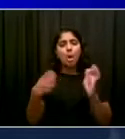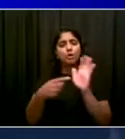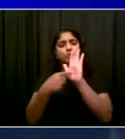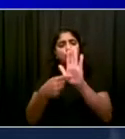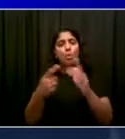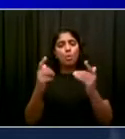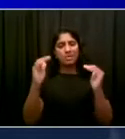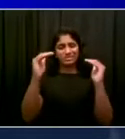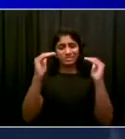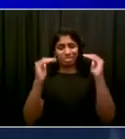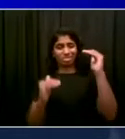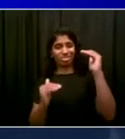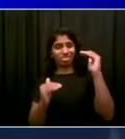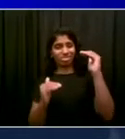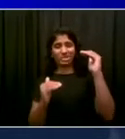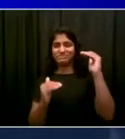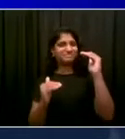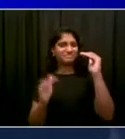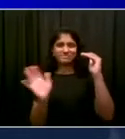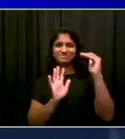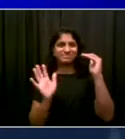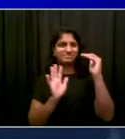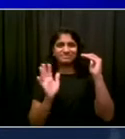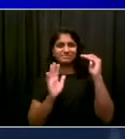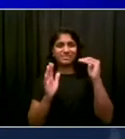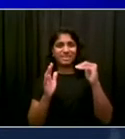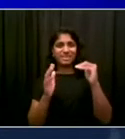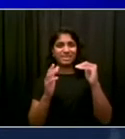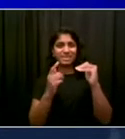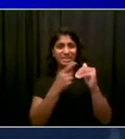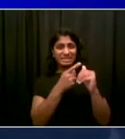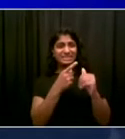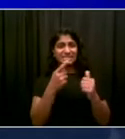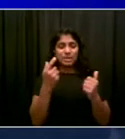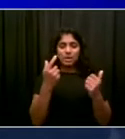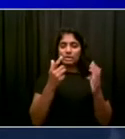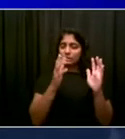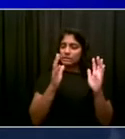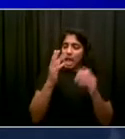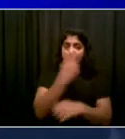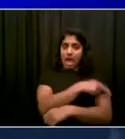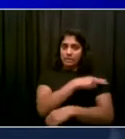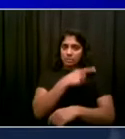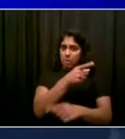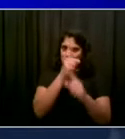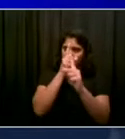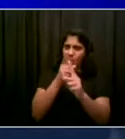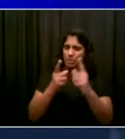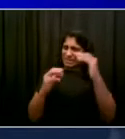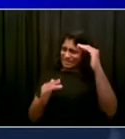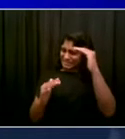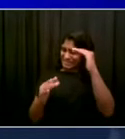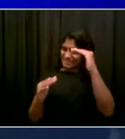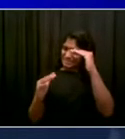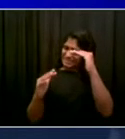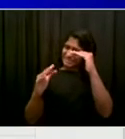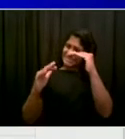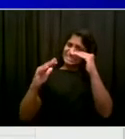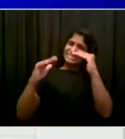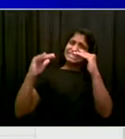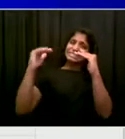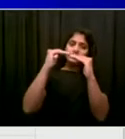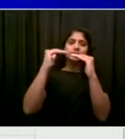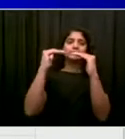for generations. And it became clearer than ever in the vaccination effort. Our efforts to bring more and more vaccination equity